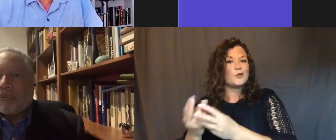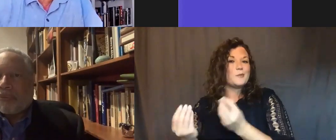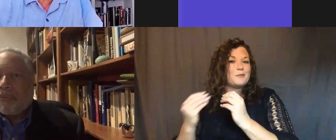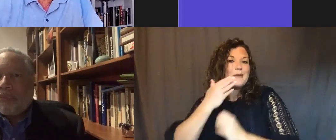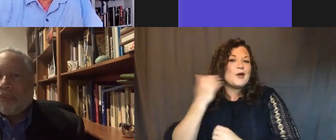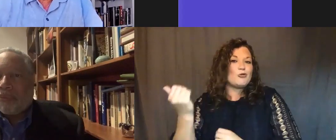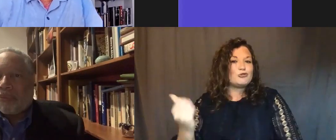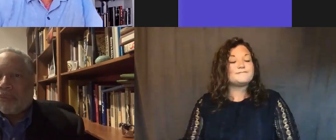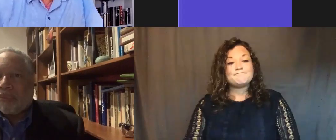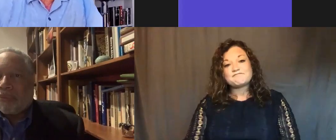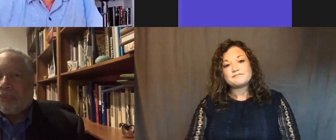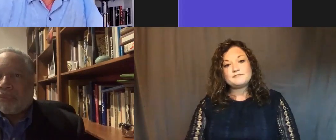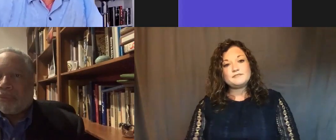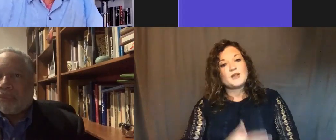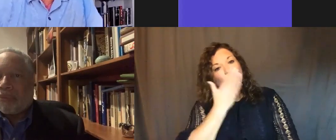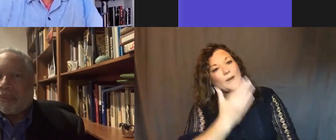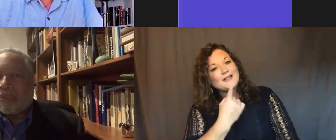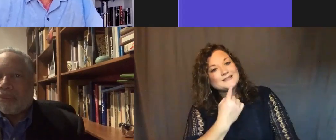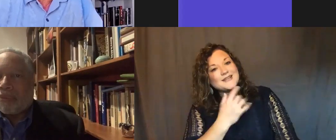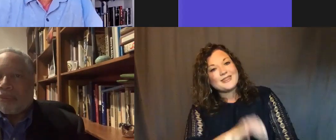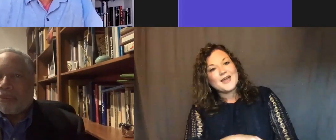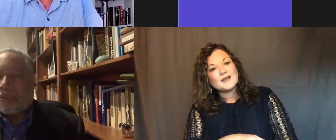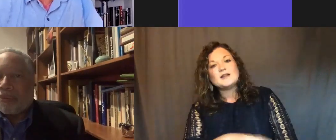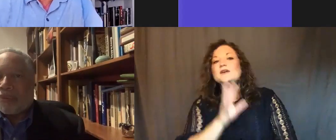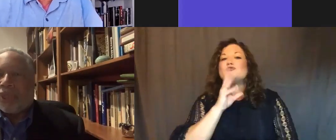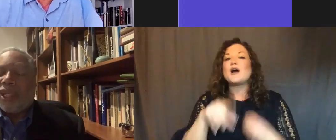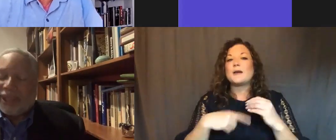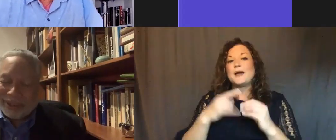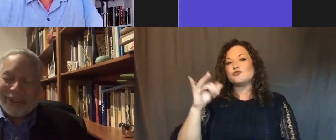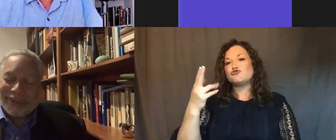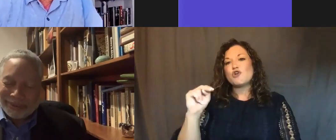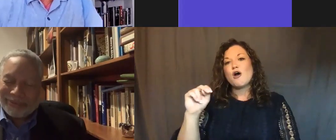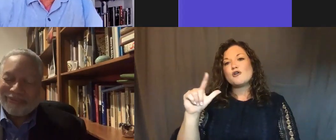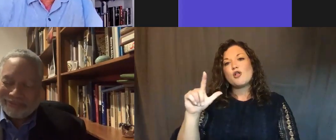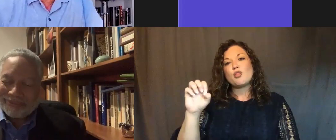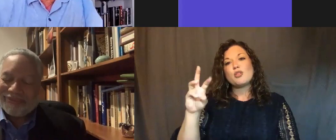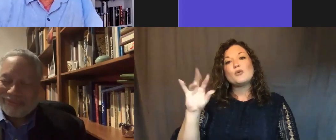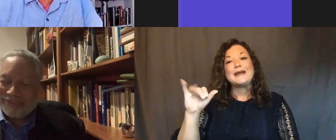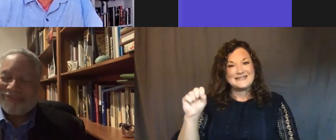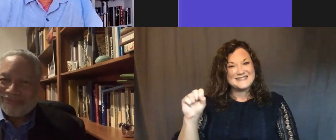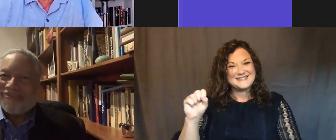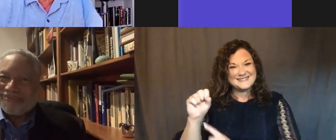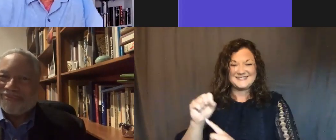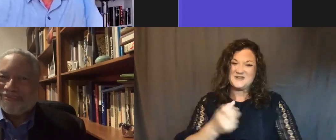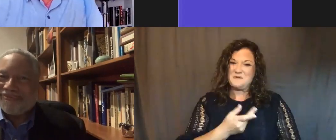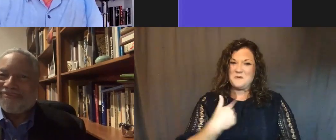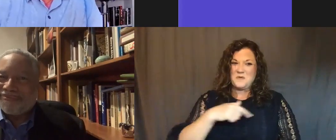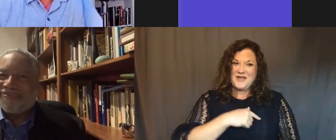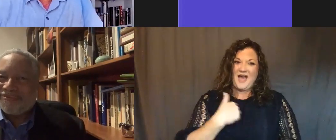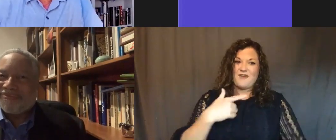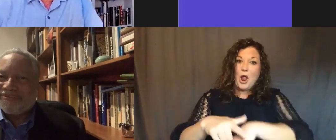Well said. Let's talk a little bit about John Lewis personally. We share a long, long